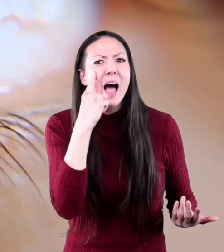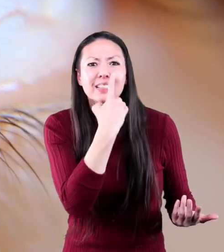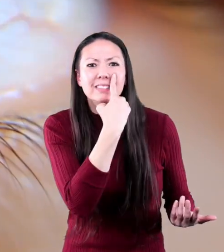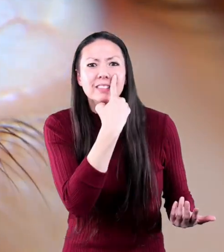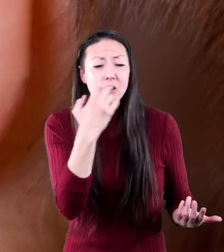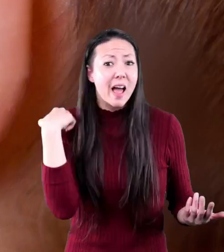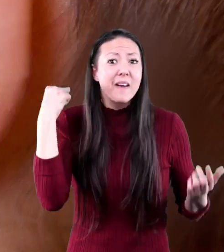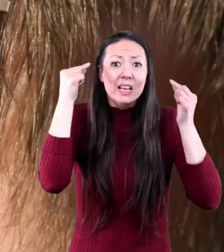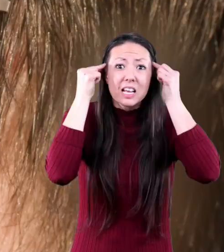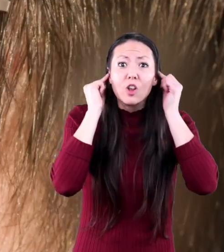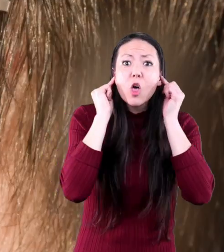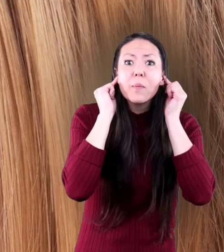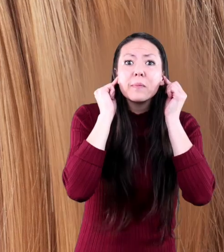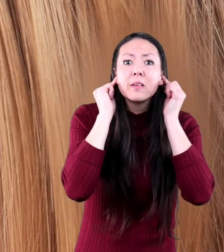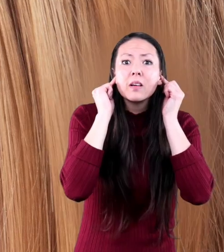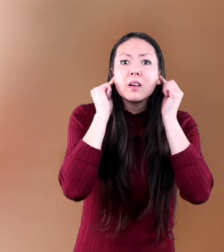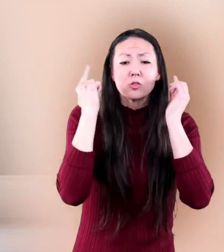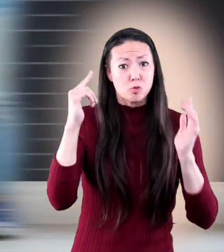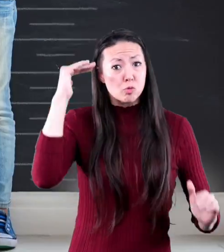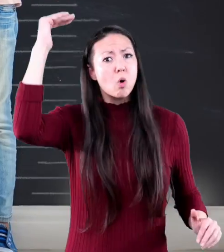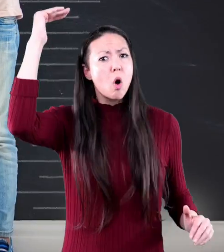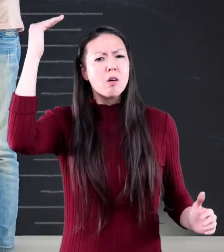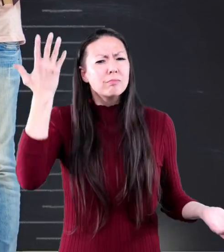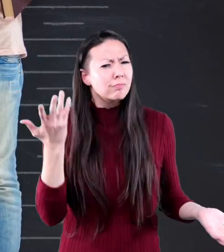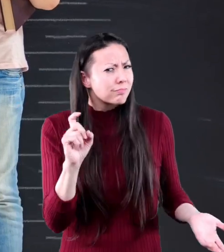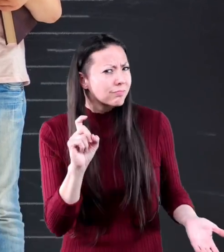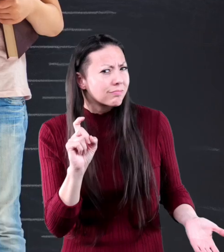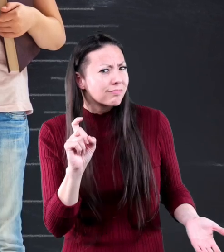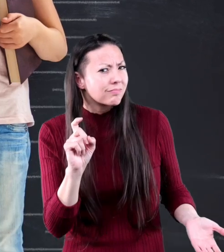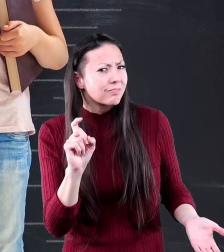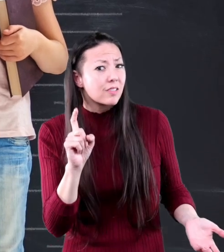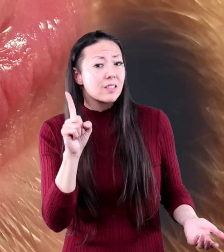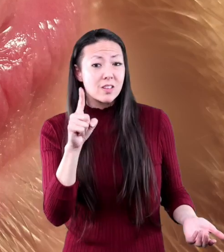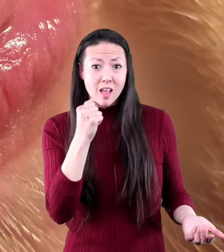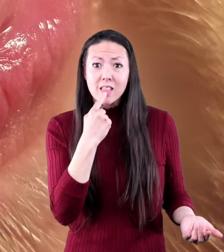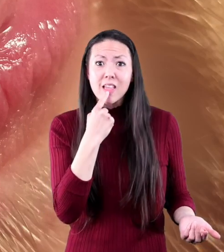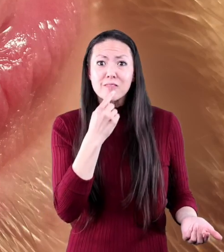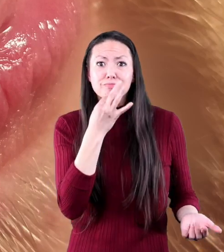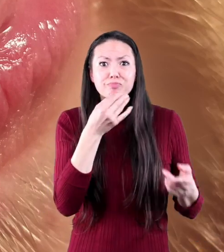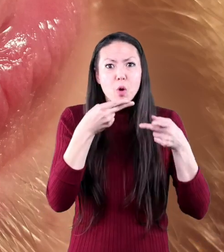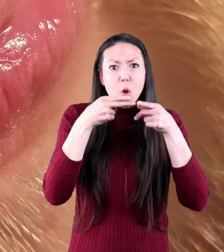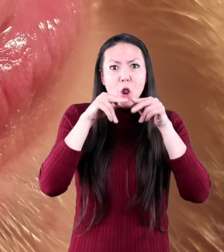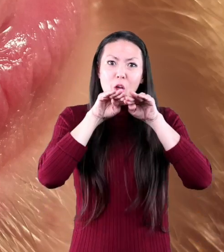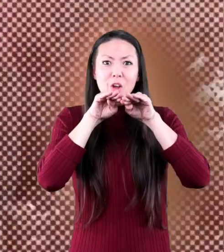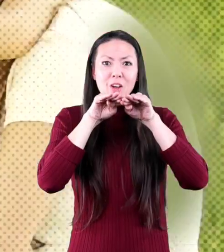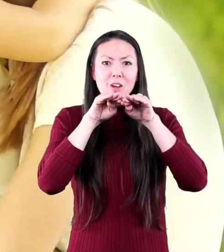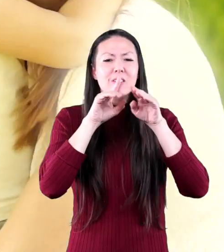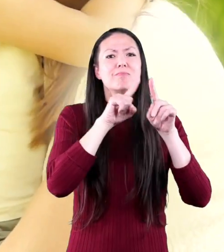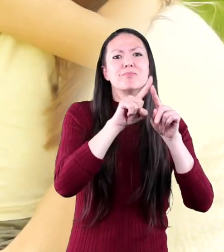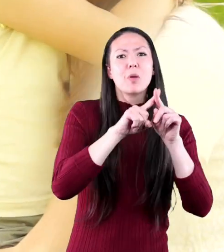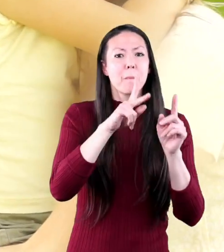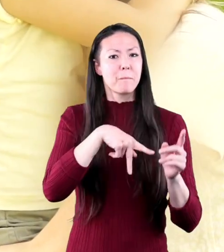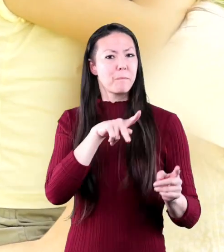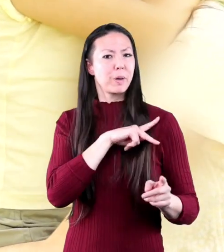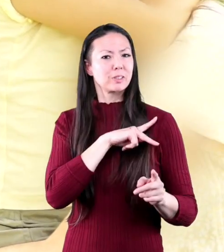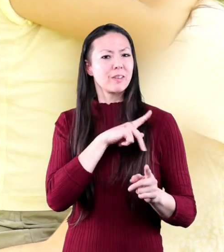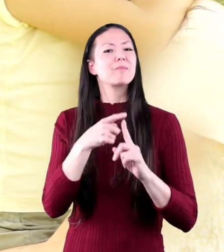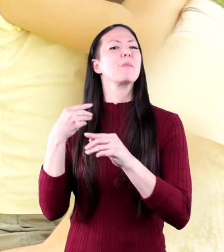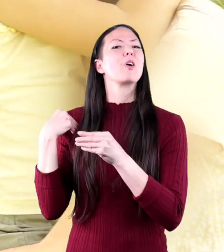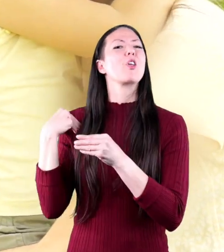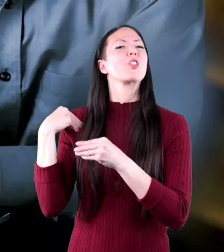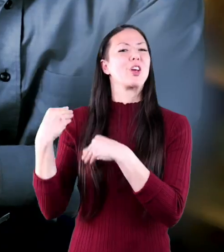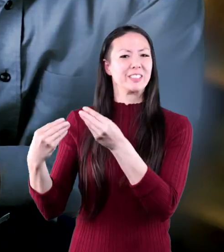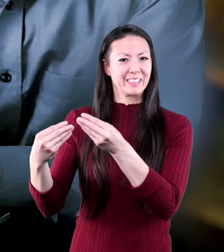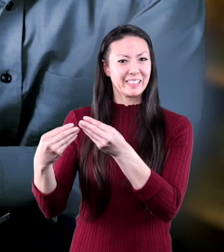color are your eyes? Do you have earlobes? Are you tall or not? Can you curl your tongue? Many of your personal